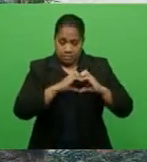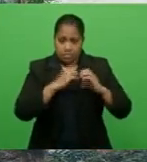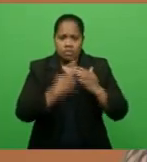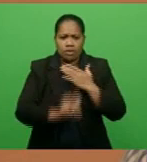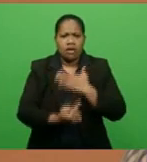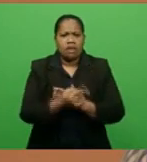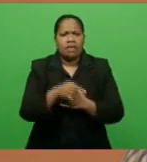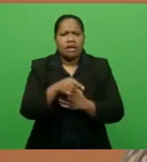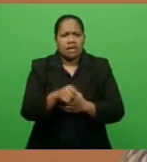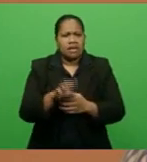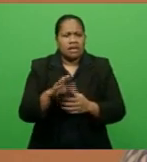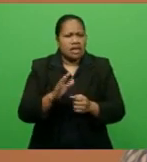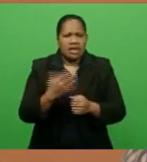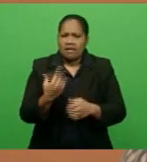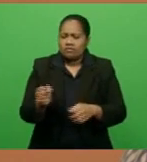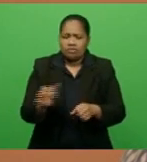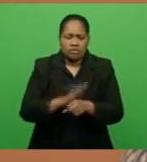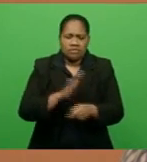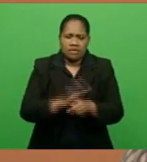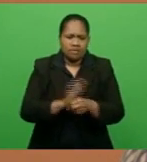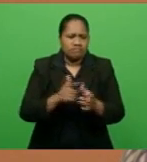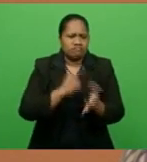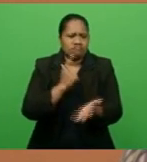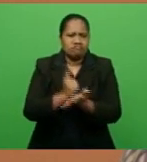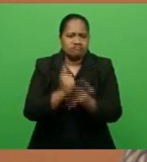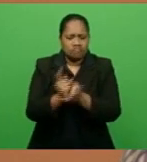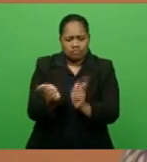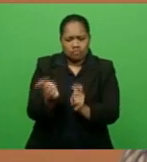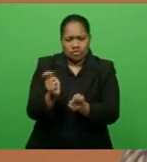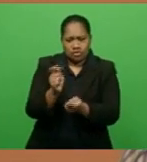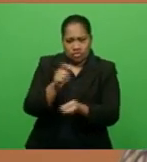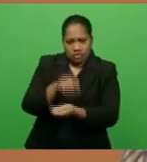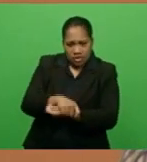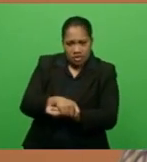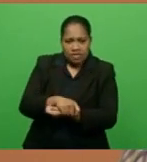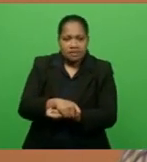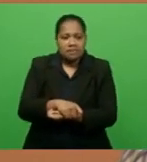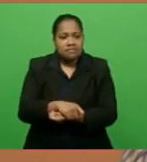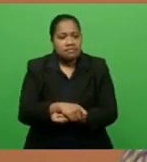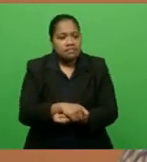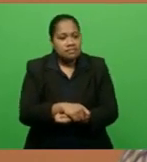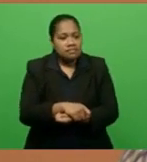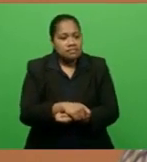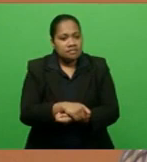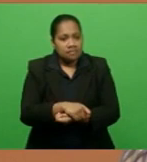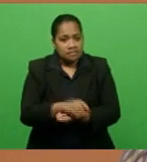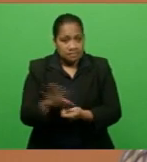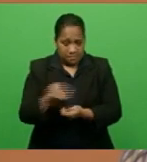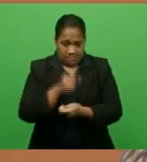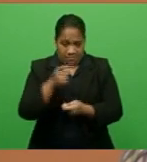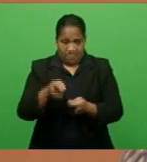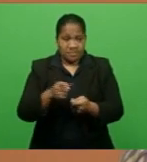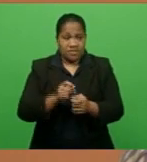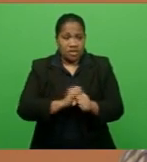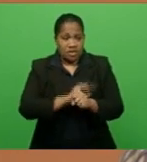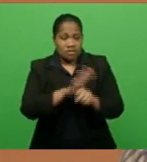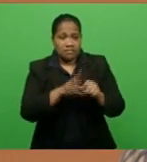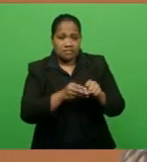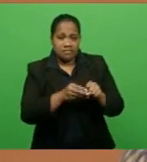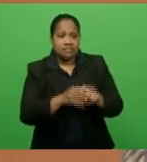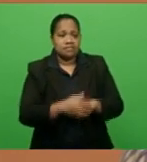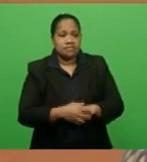introduced our principal interest deferment COVID relief package